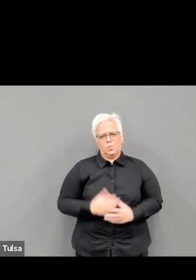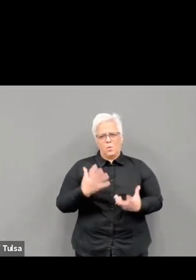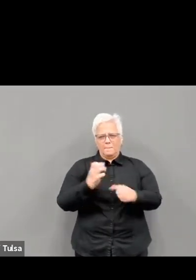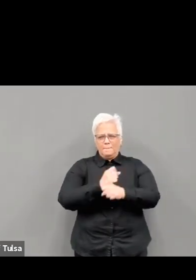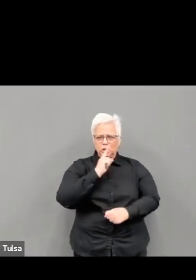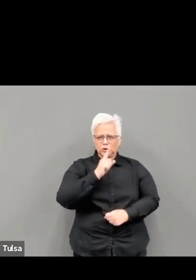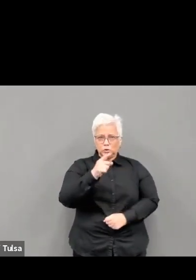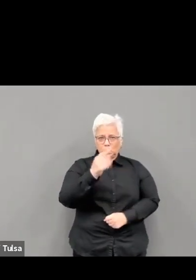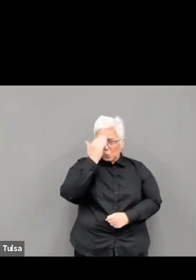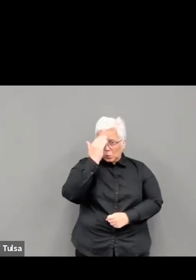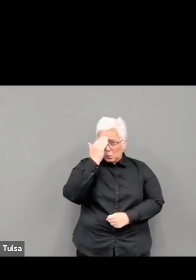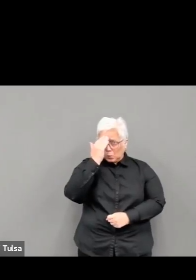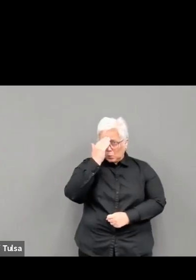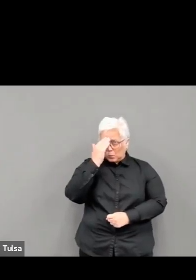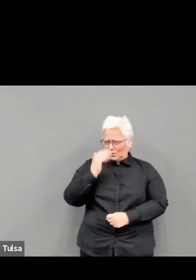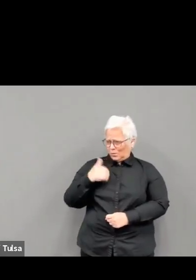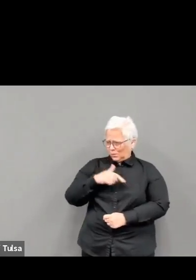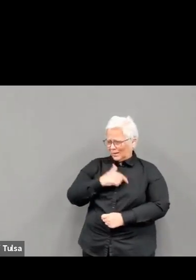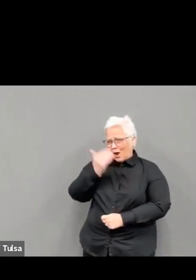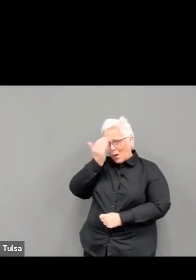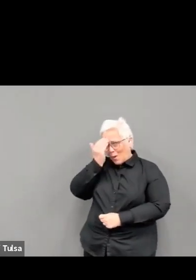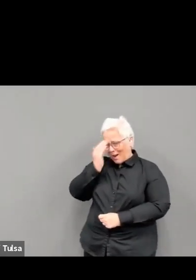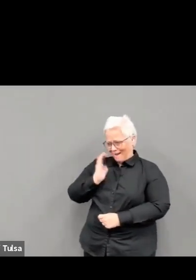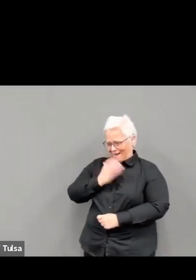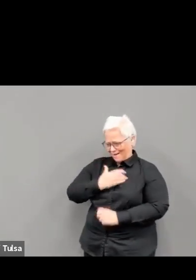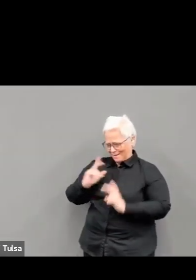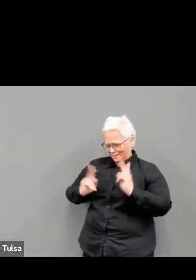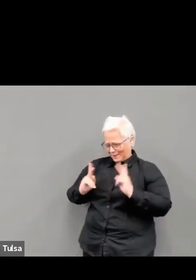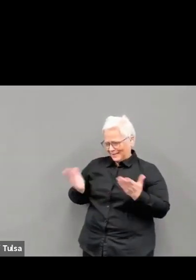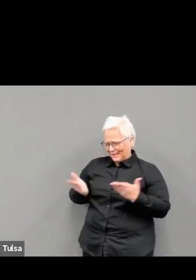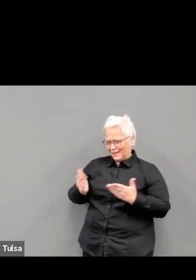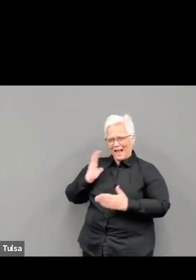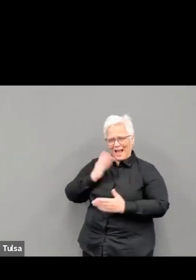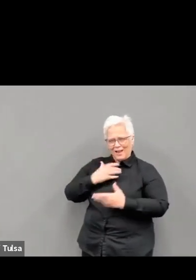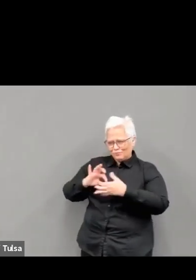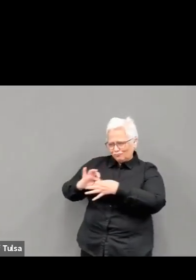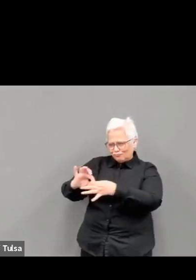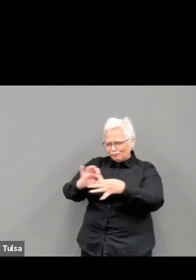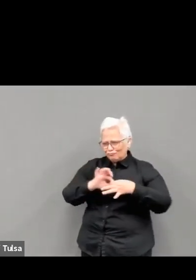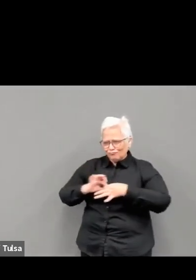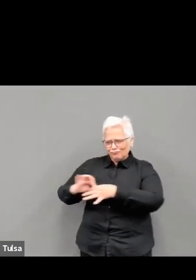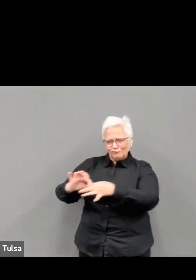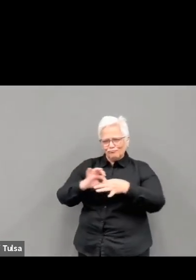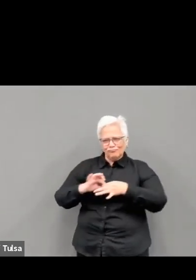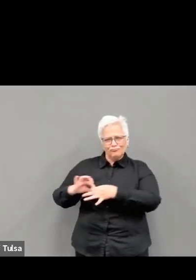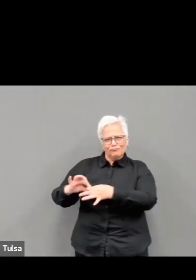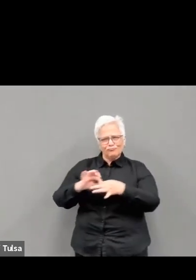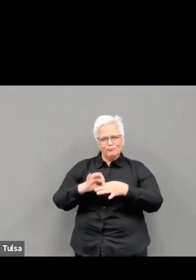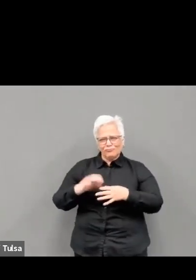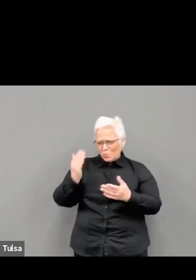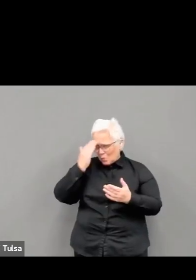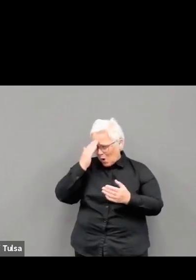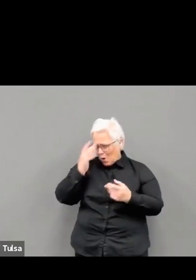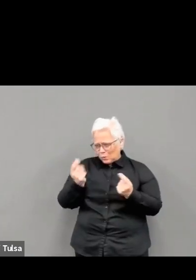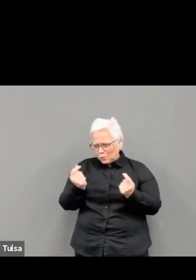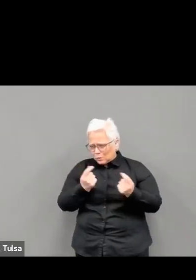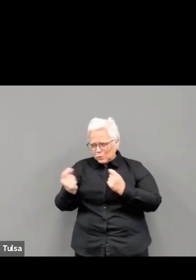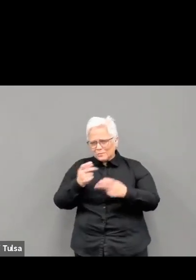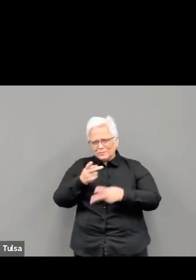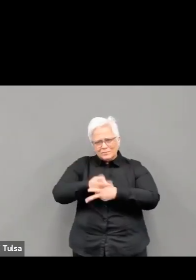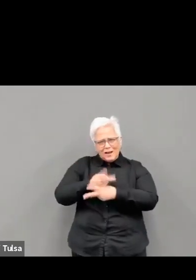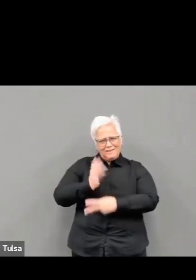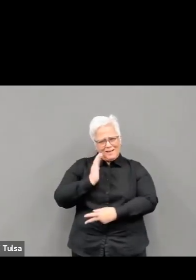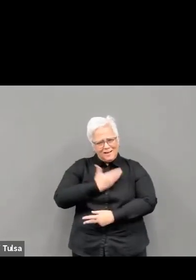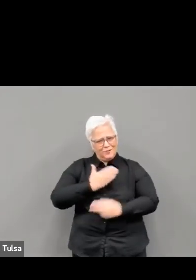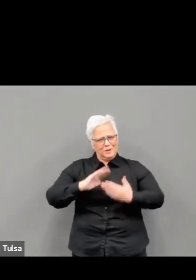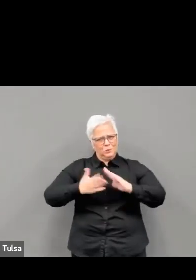families closer and to cherish the time we get with our friends and co workers. We have learned more about what is a true